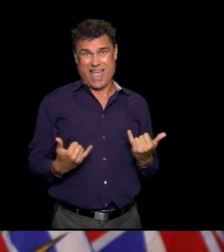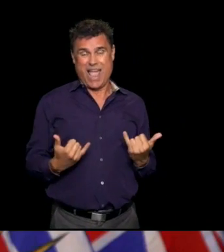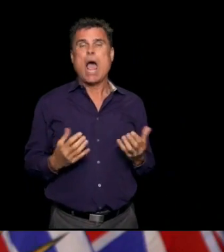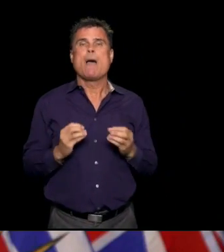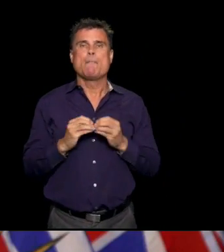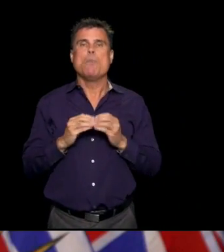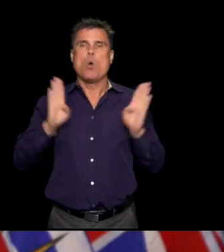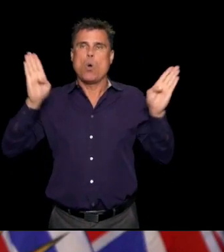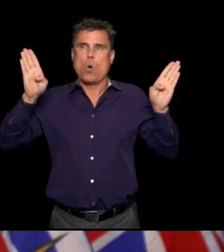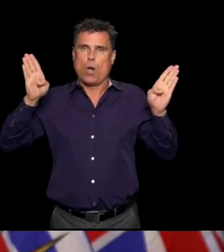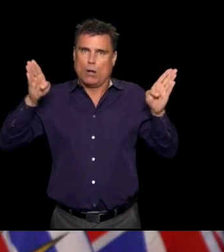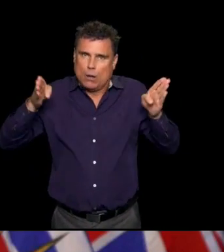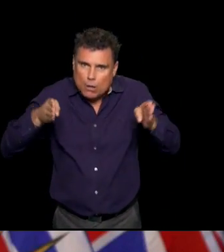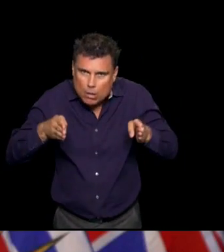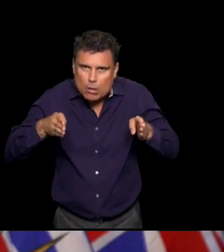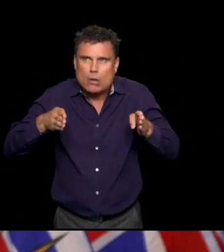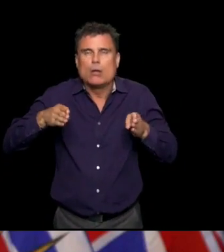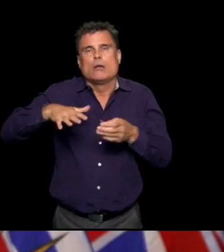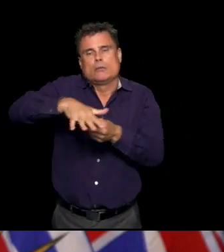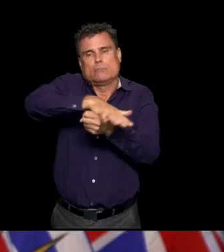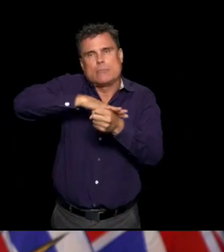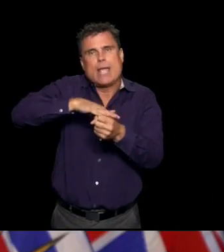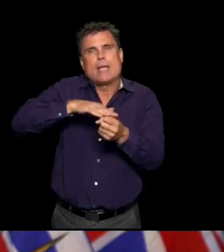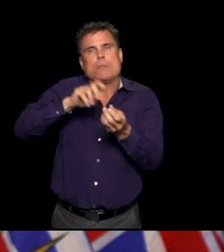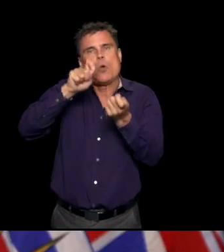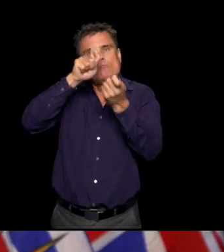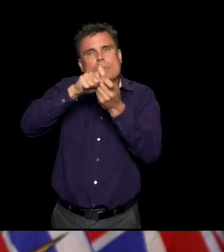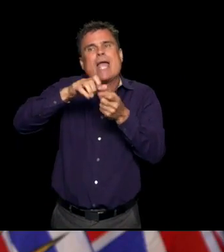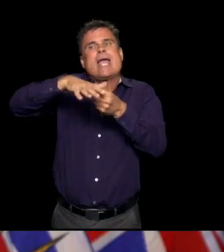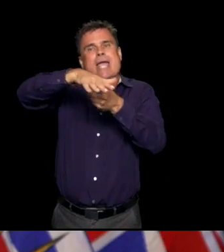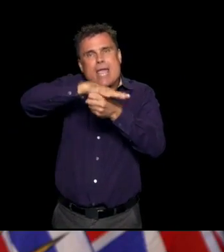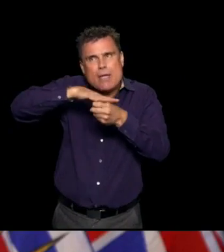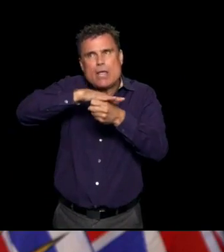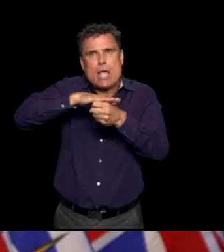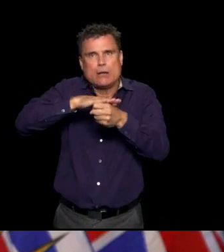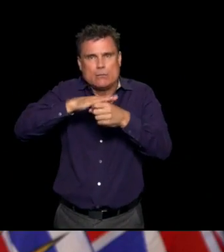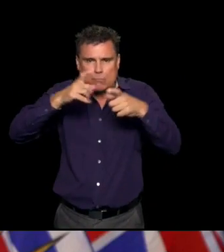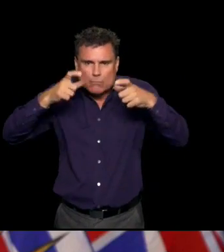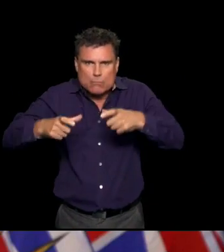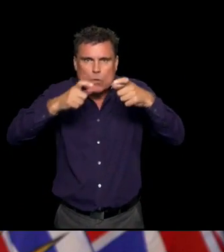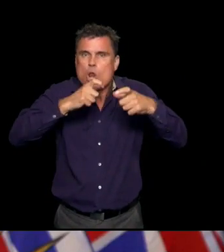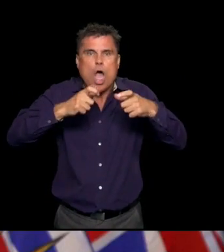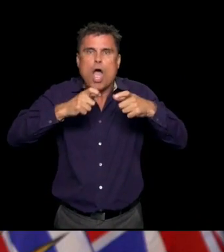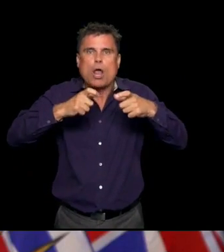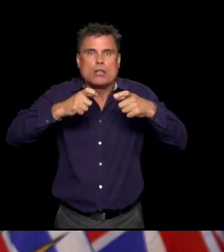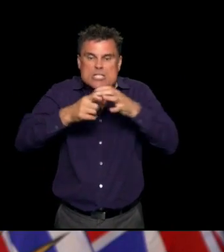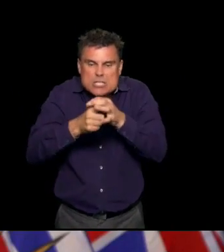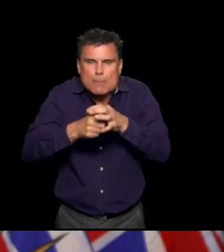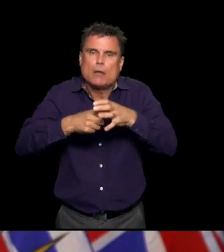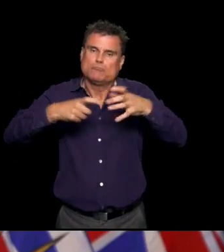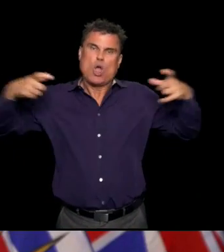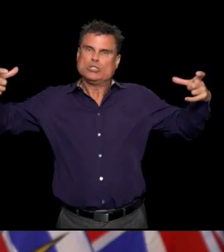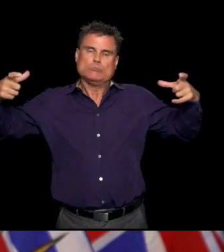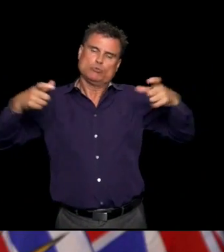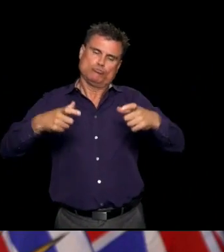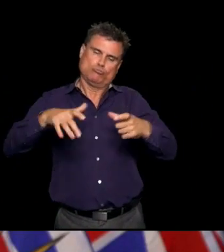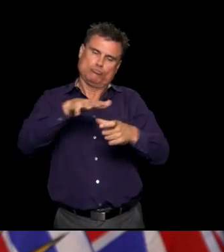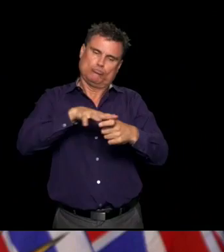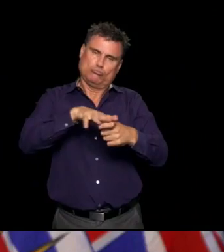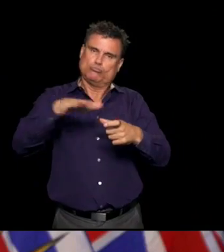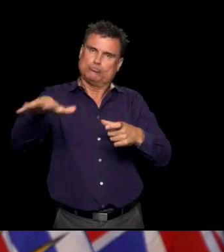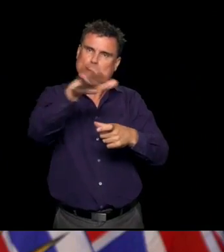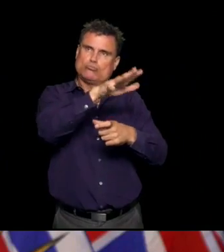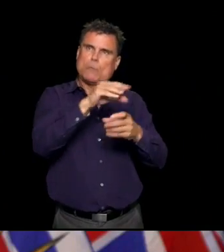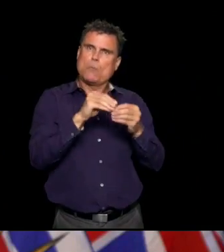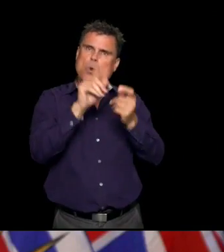have sufficient numbers of cases by a smaller geographic area. So it does give you a sense of where people who